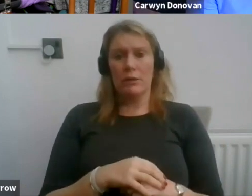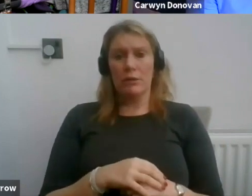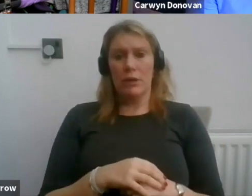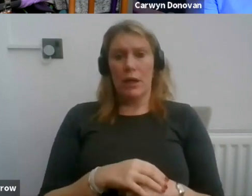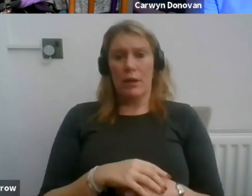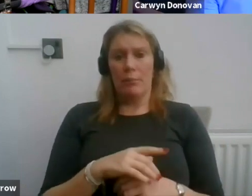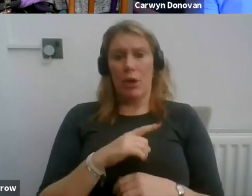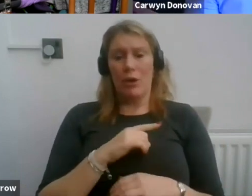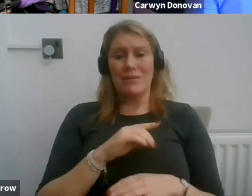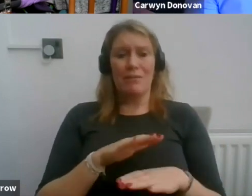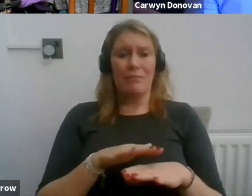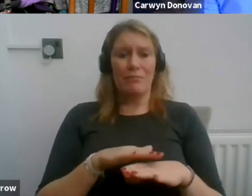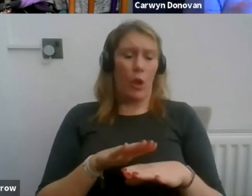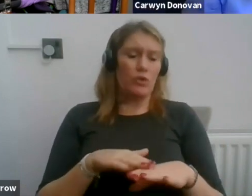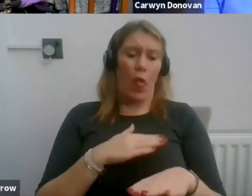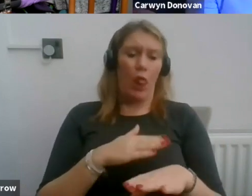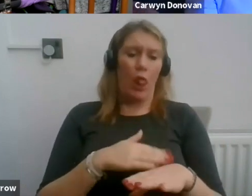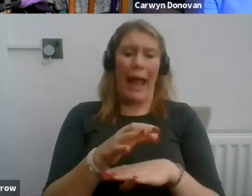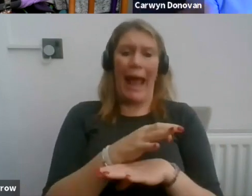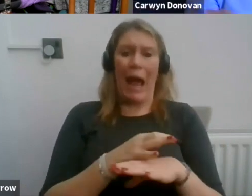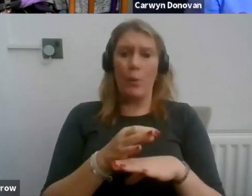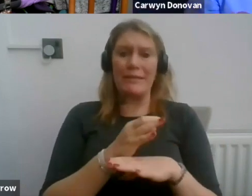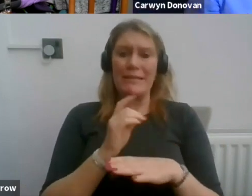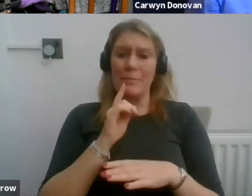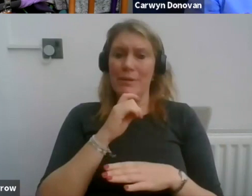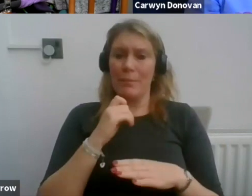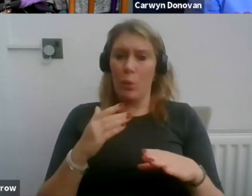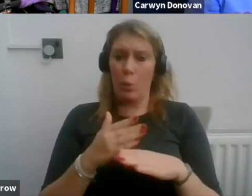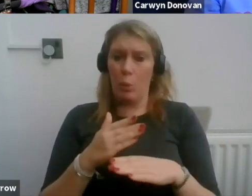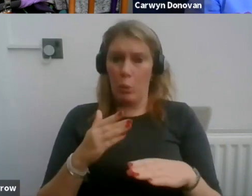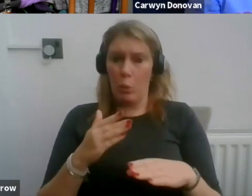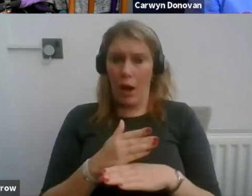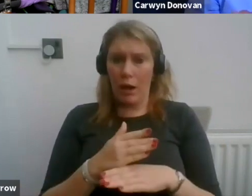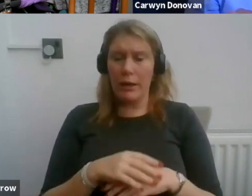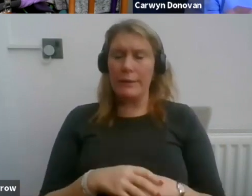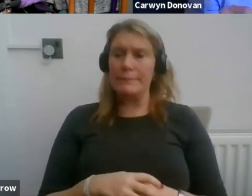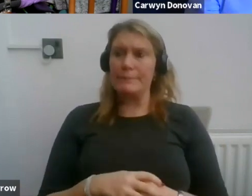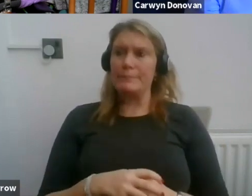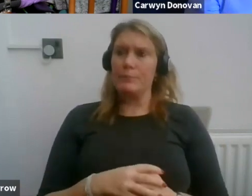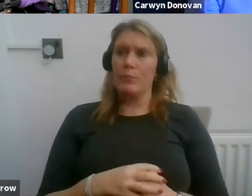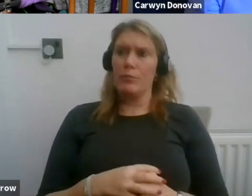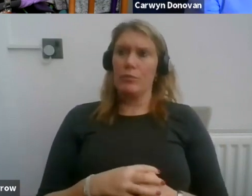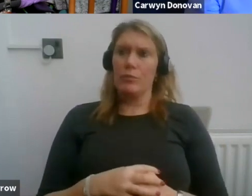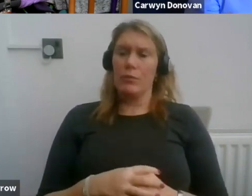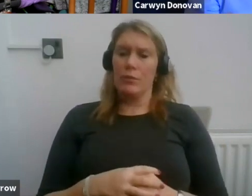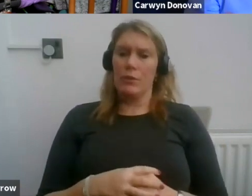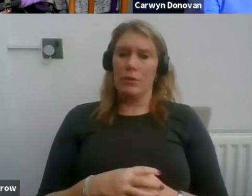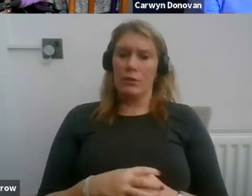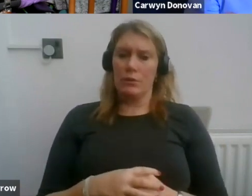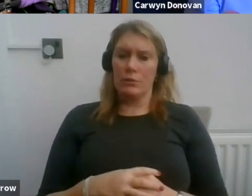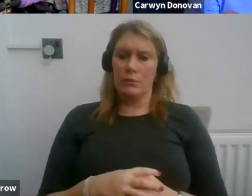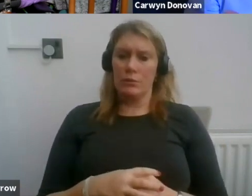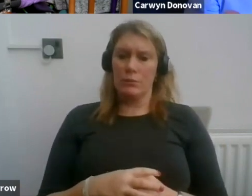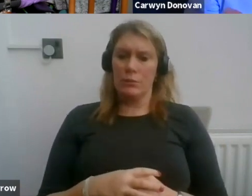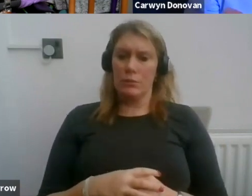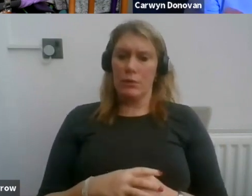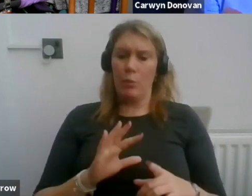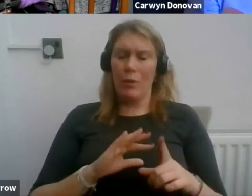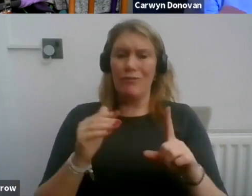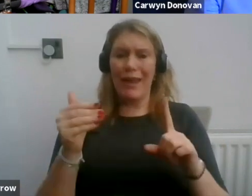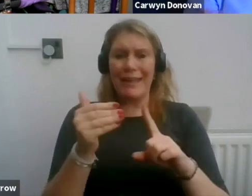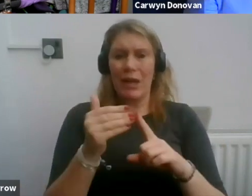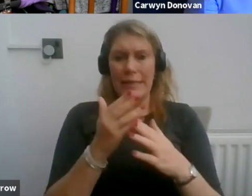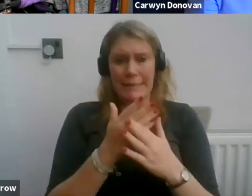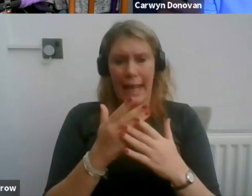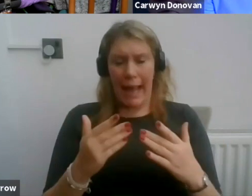which people work, you know, unacceptable to me, and we note that how many accidents are happening